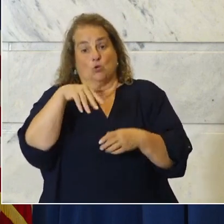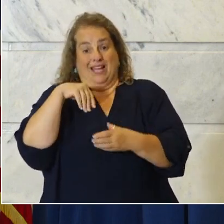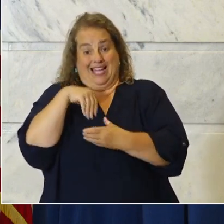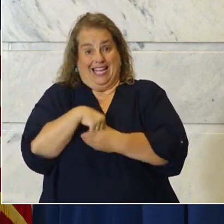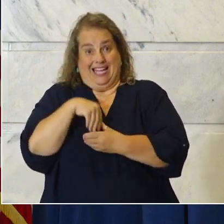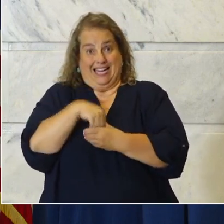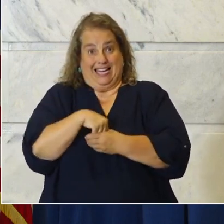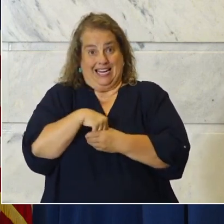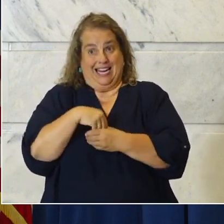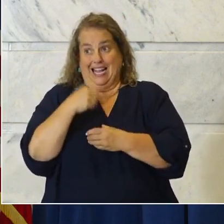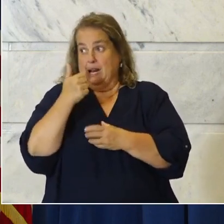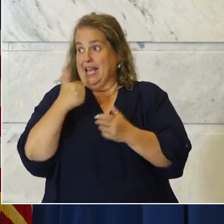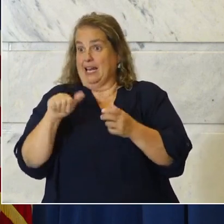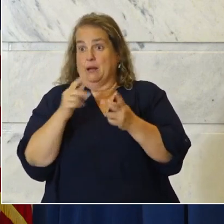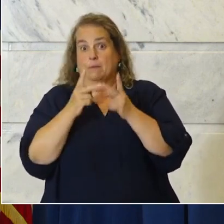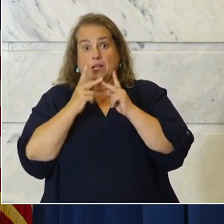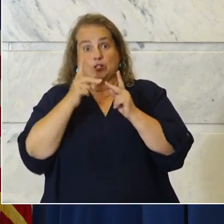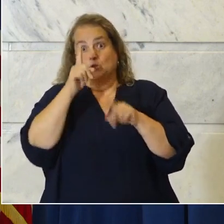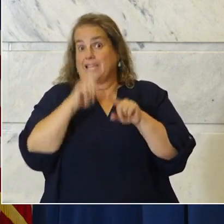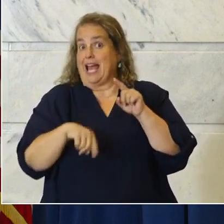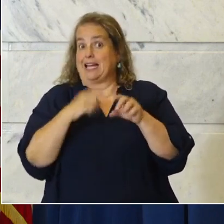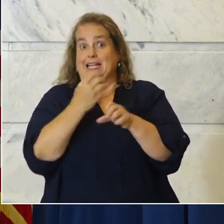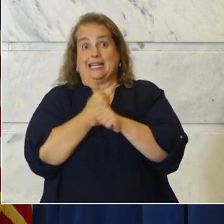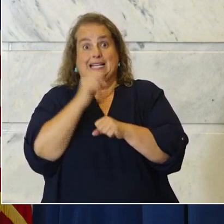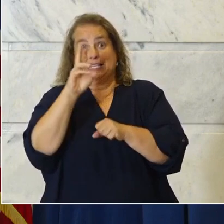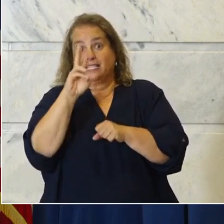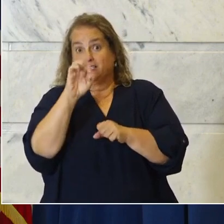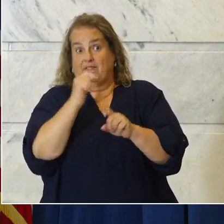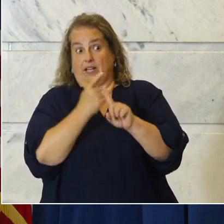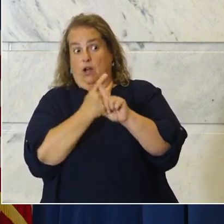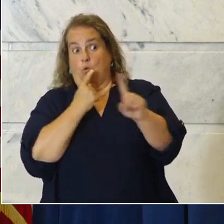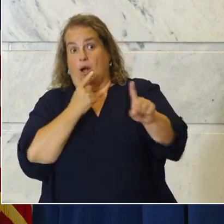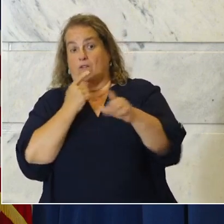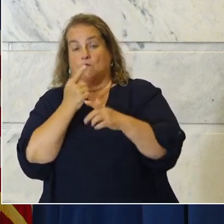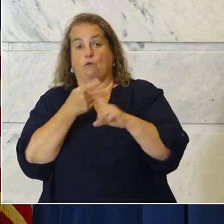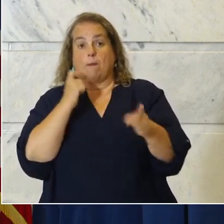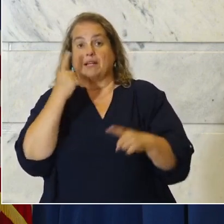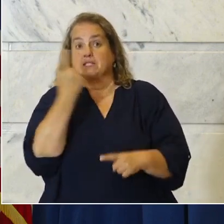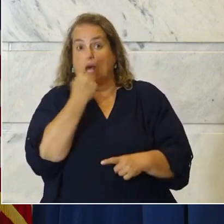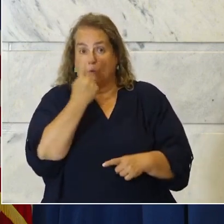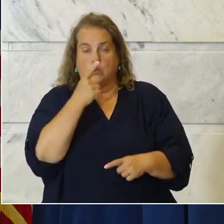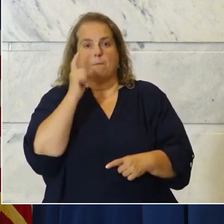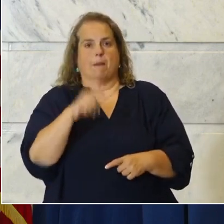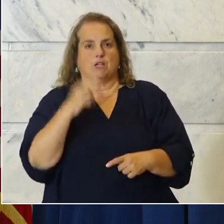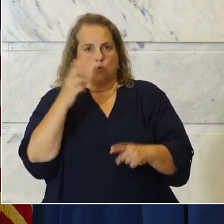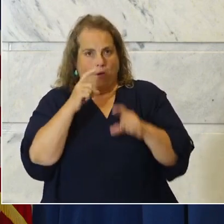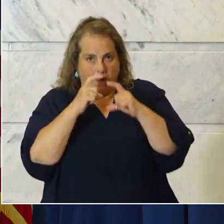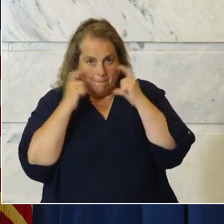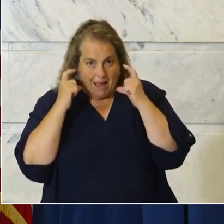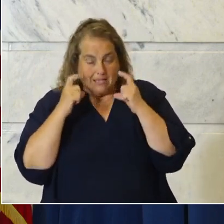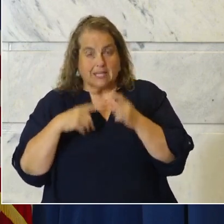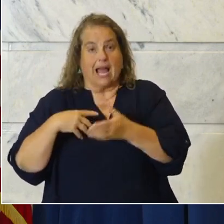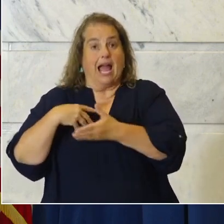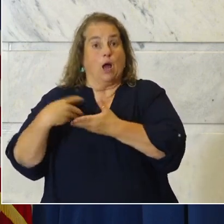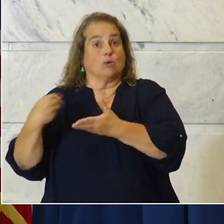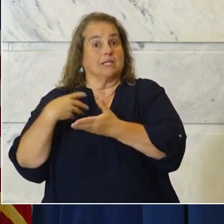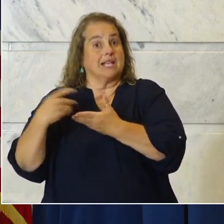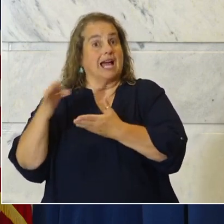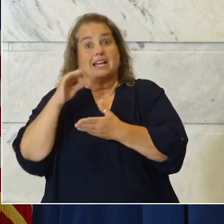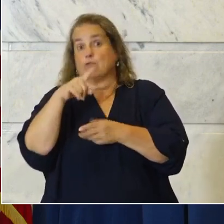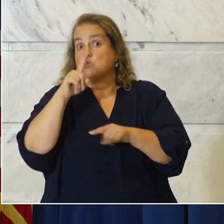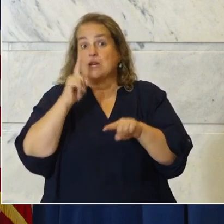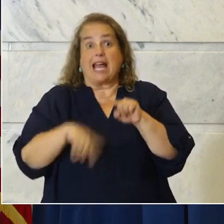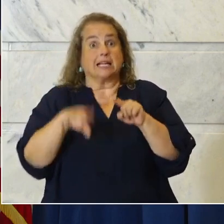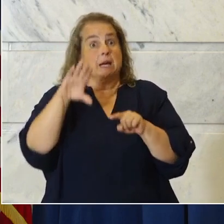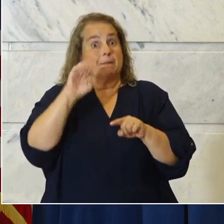and you can't get six feet from individuals on anything that's not covered must wear a mask and outside if you cannot